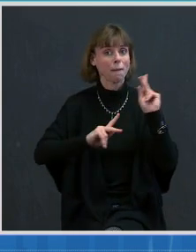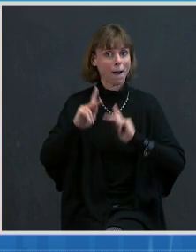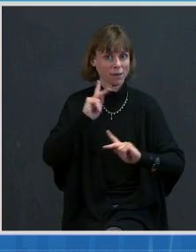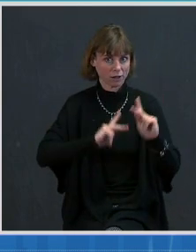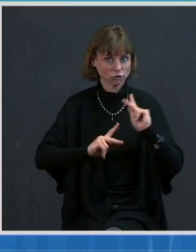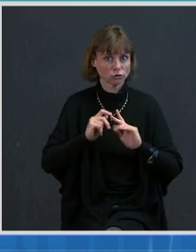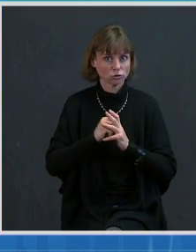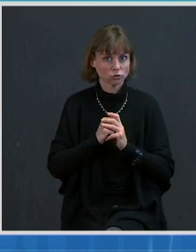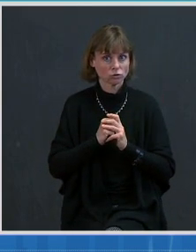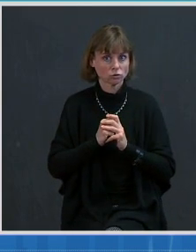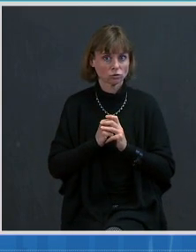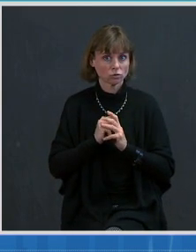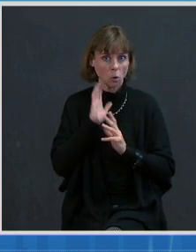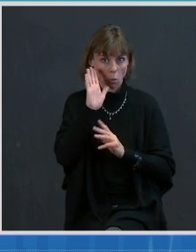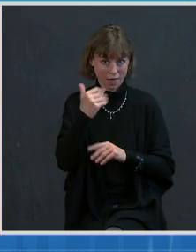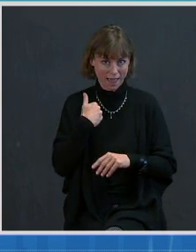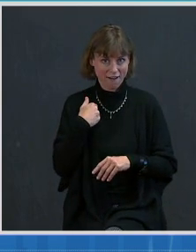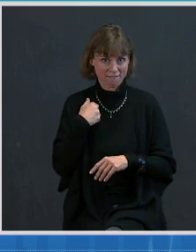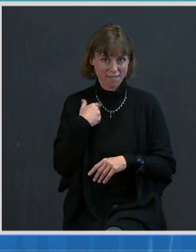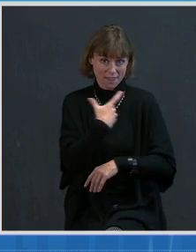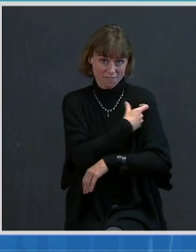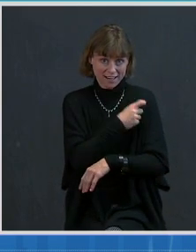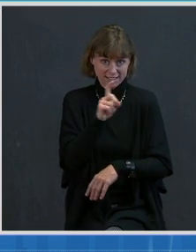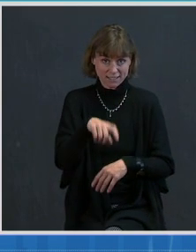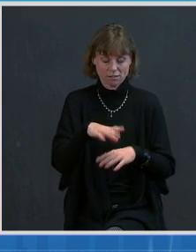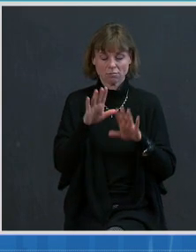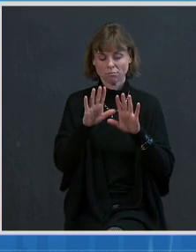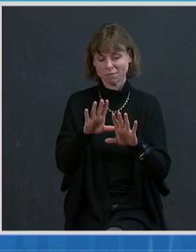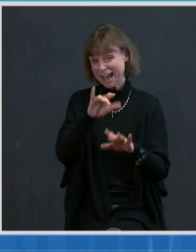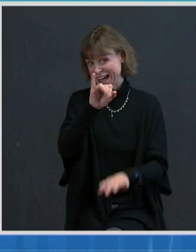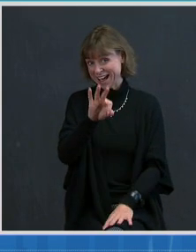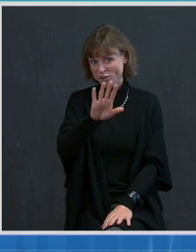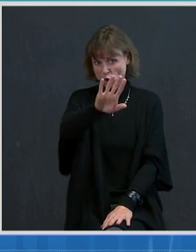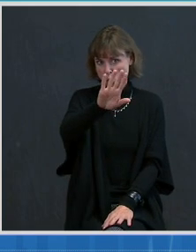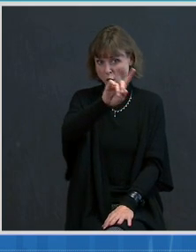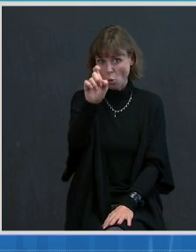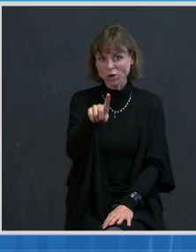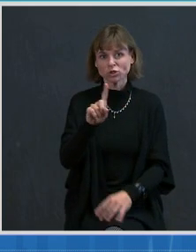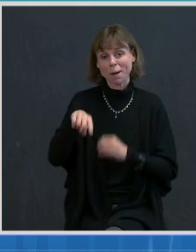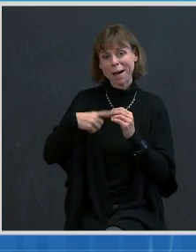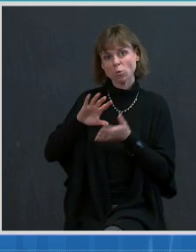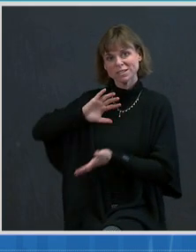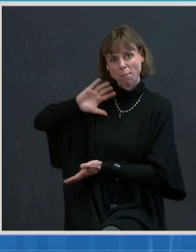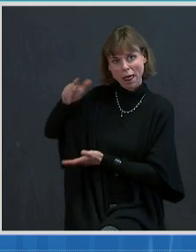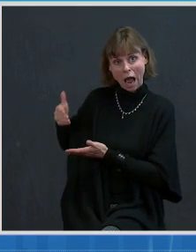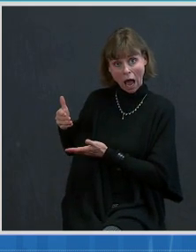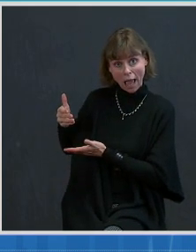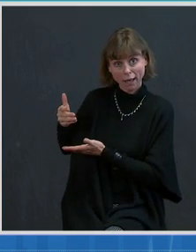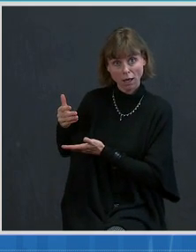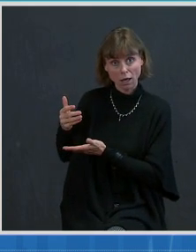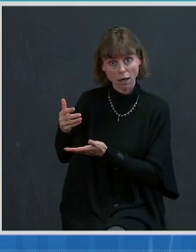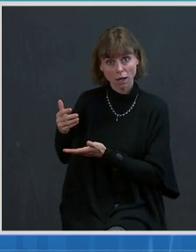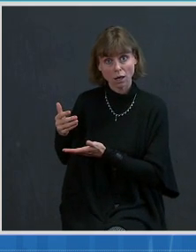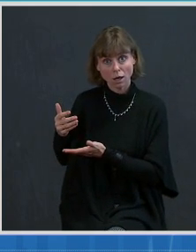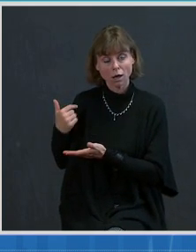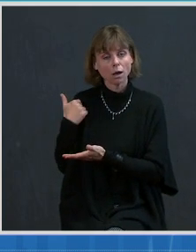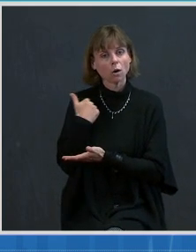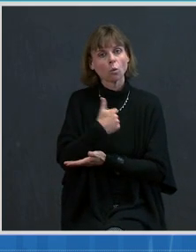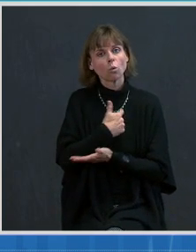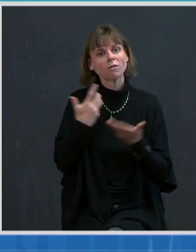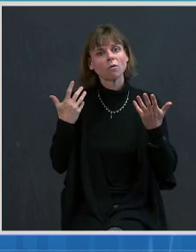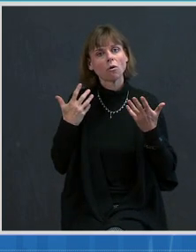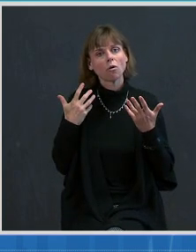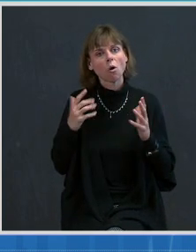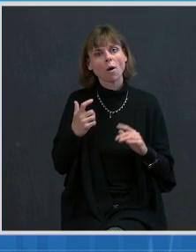the vaccines they need. Now, if you're asking questions about our supply, we have indicated that there are other